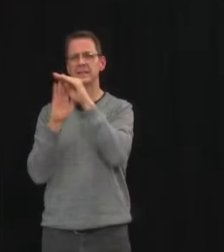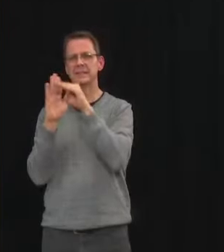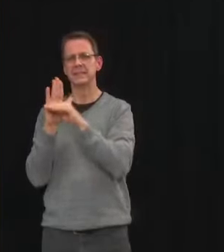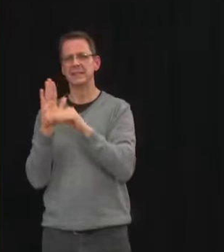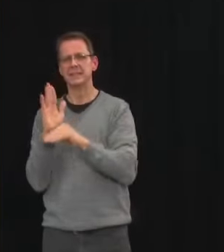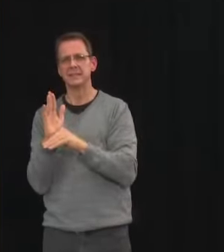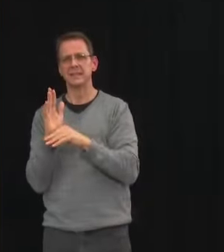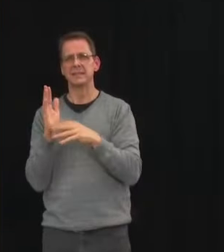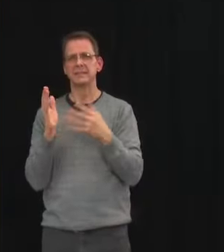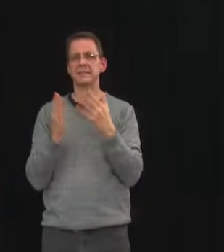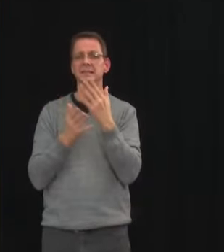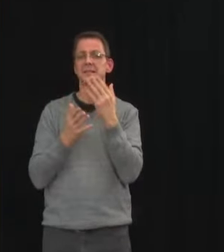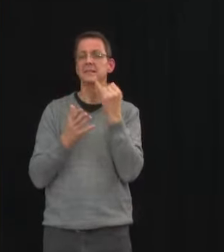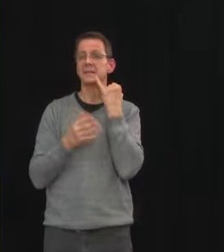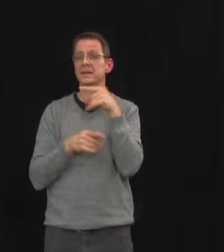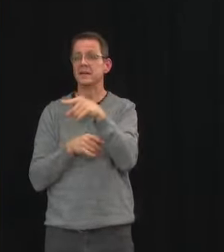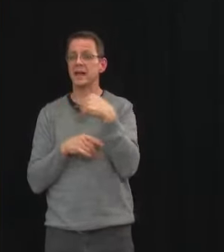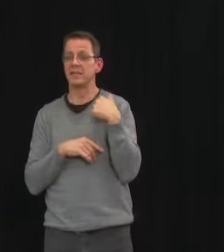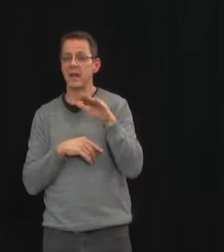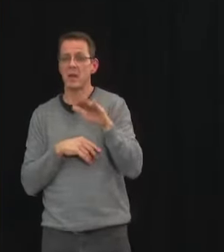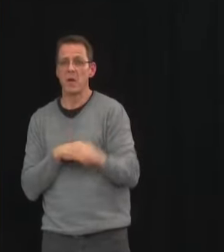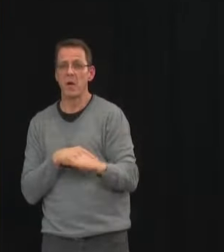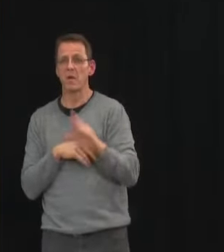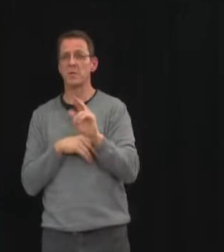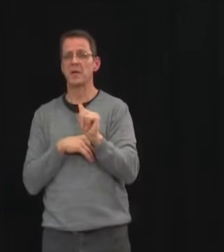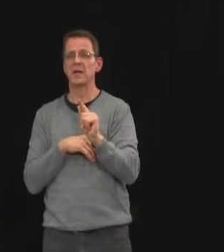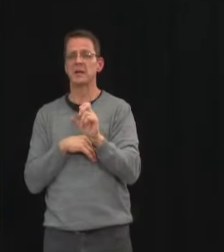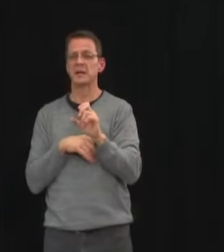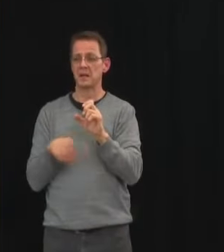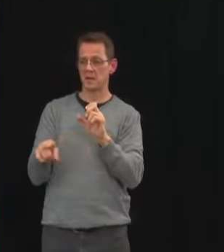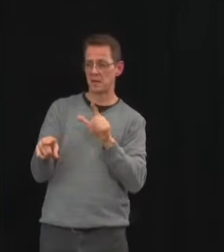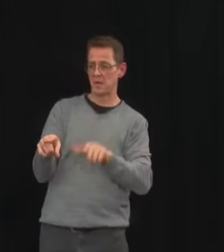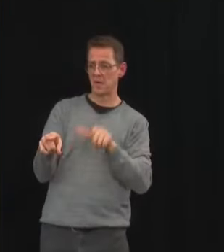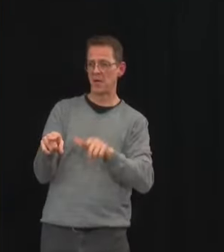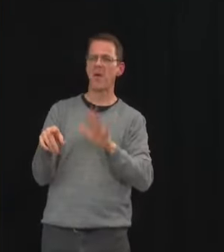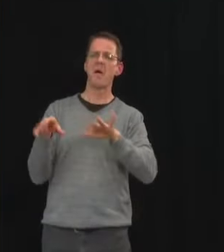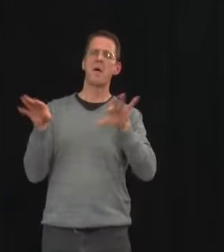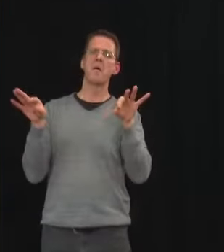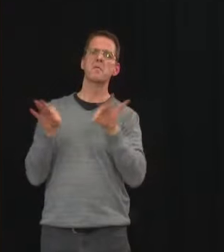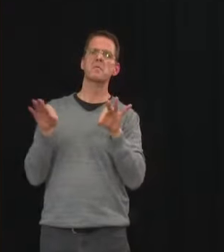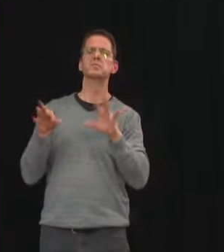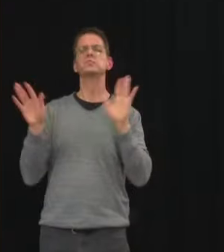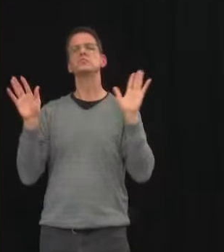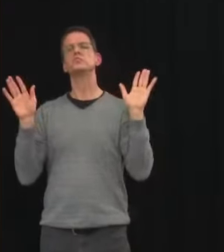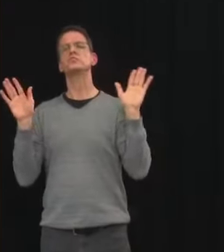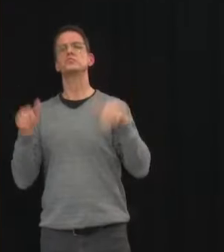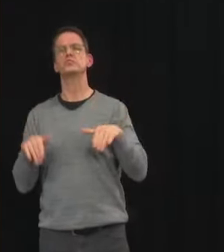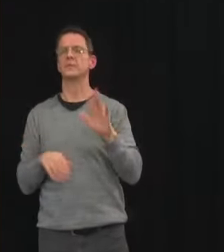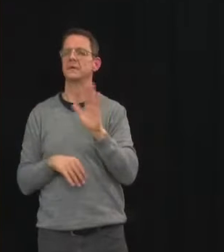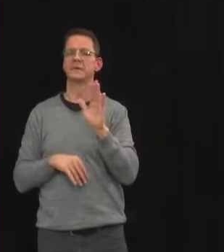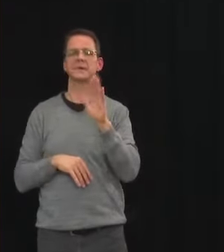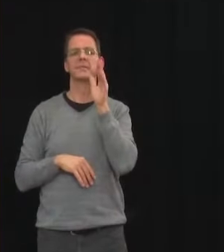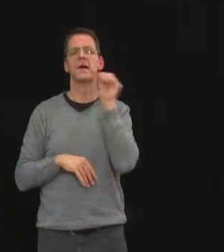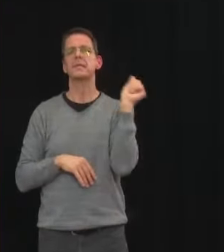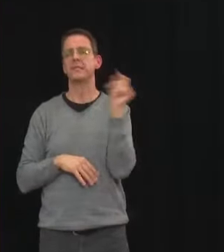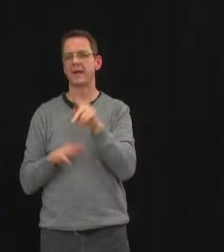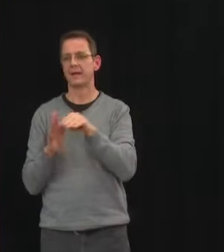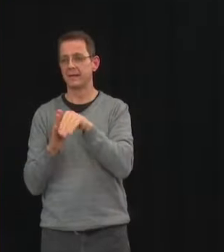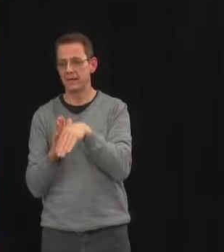virus to spread quickly if we give it the chance and we need to keep vigilant so that we do not provide that opportunity for that rapid spread